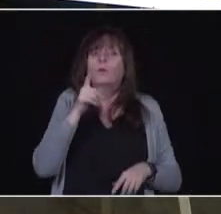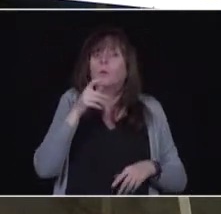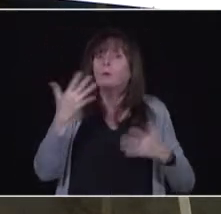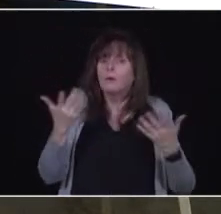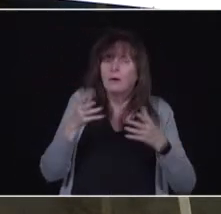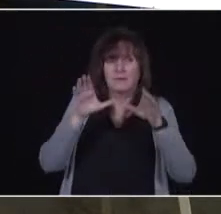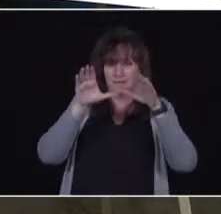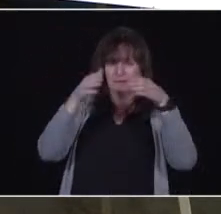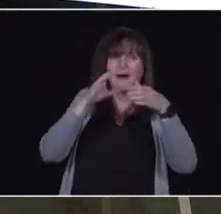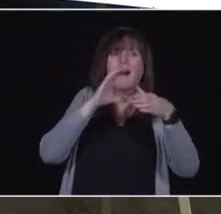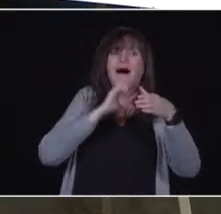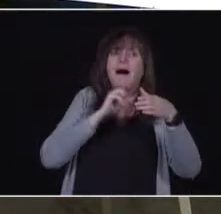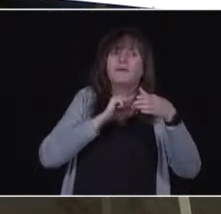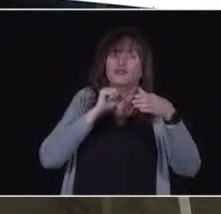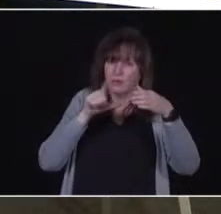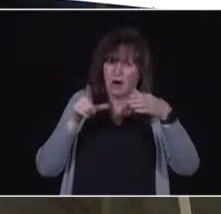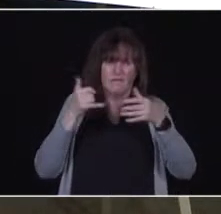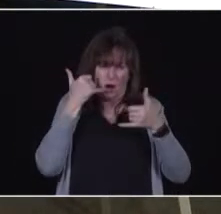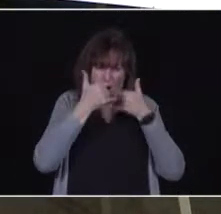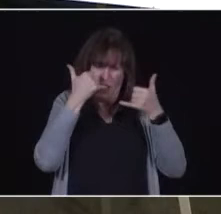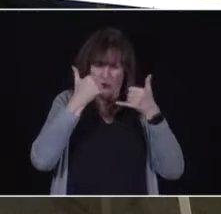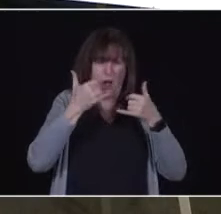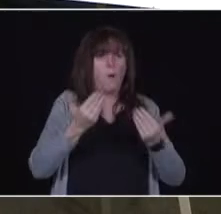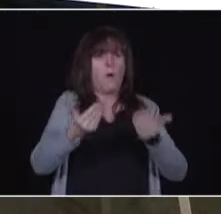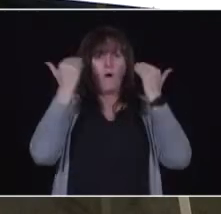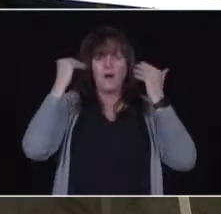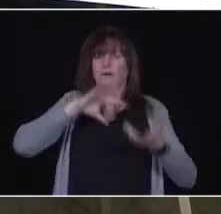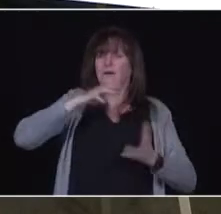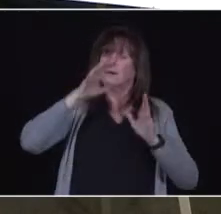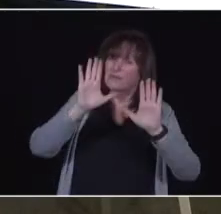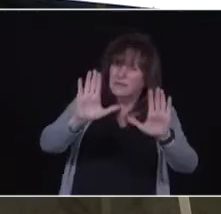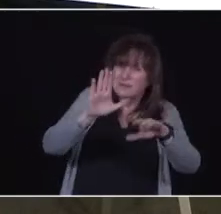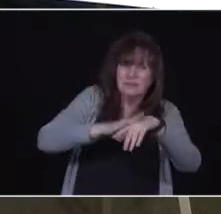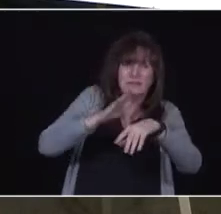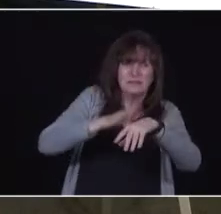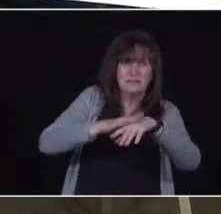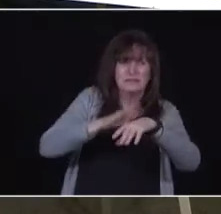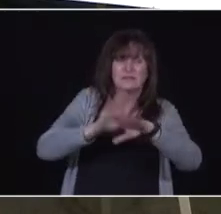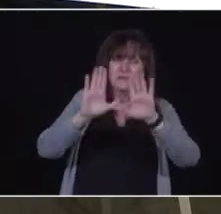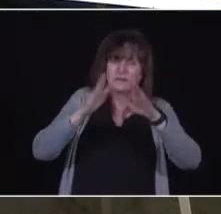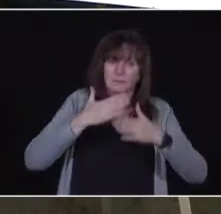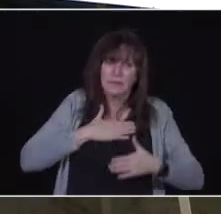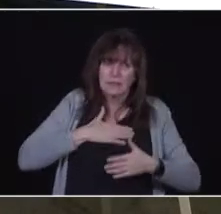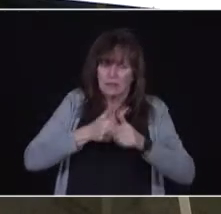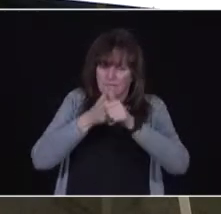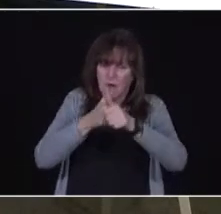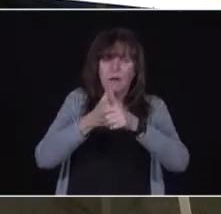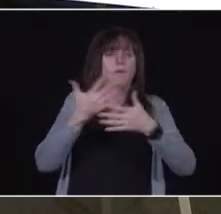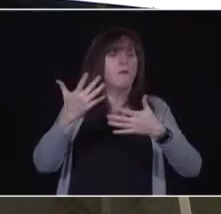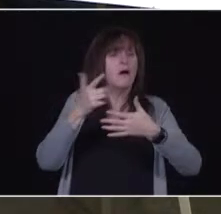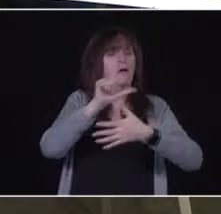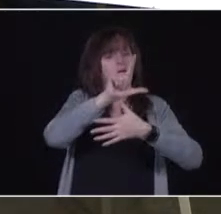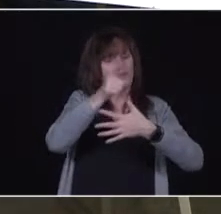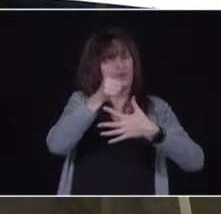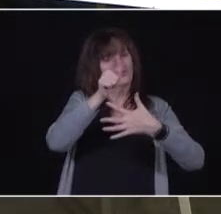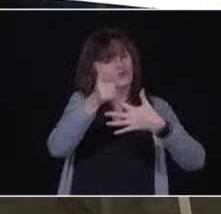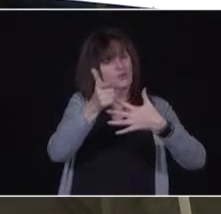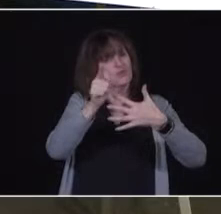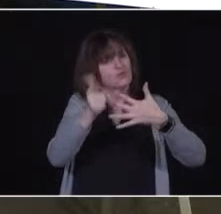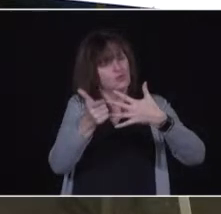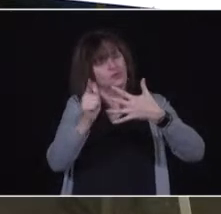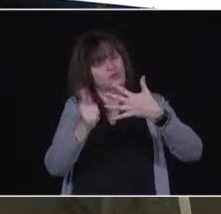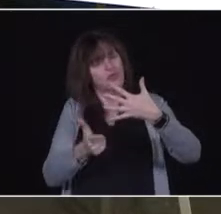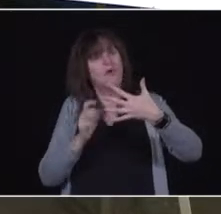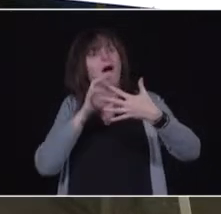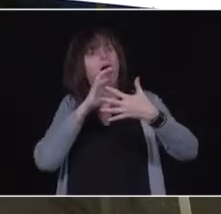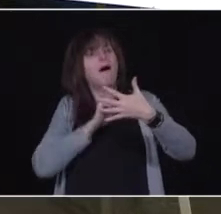then a week or two weeks in advance of when the next age blocks will go through. And a you will get the information again through the media and through the public service